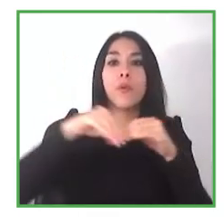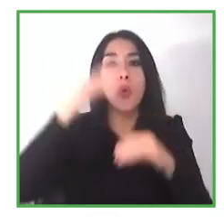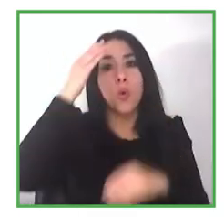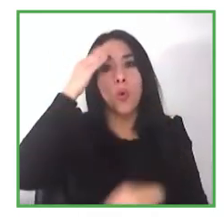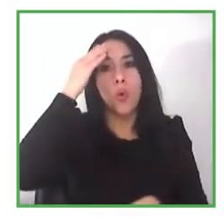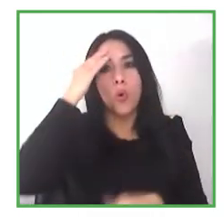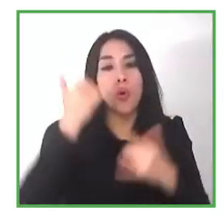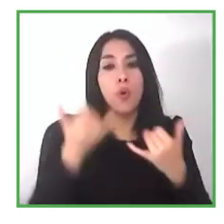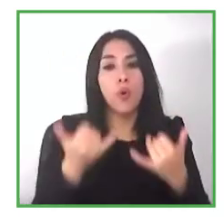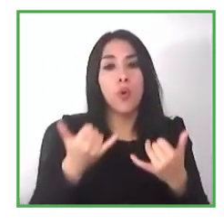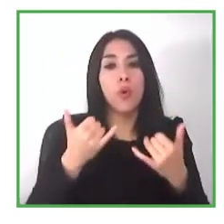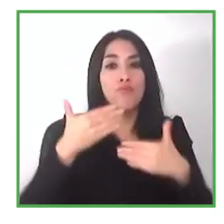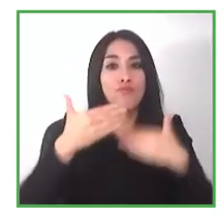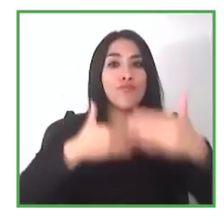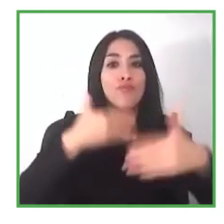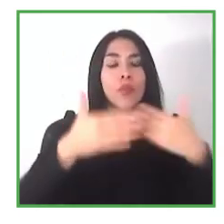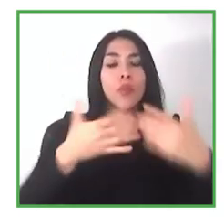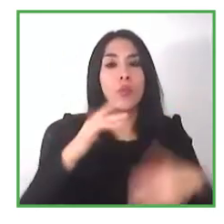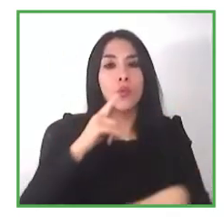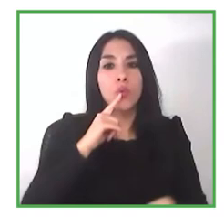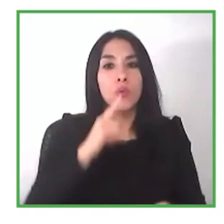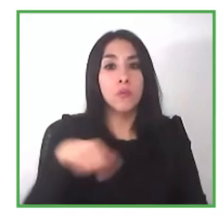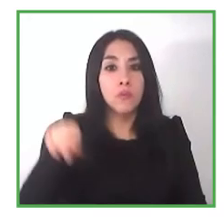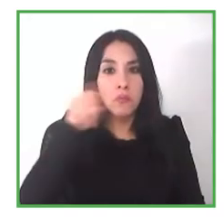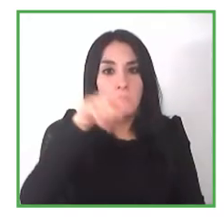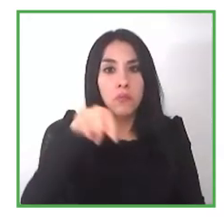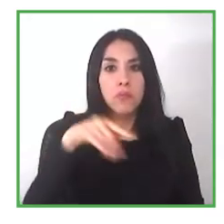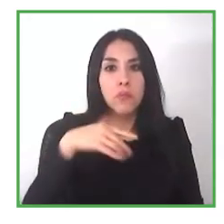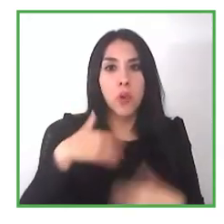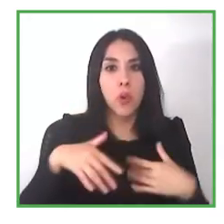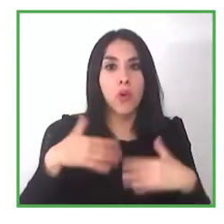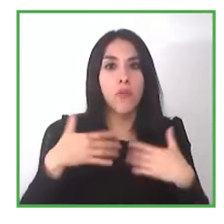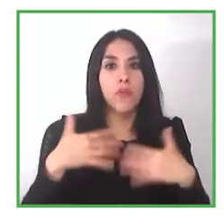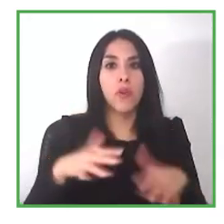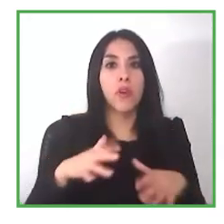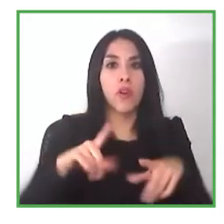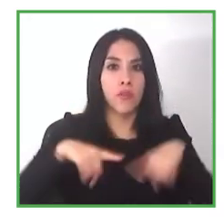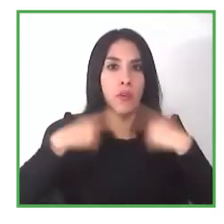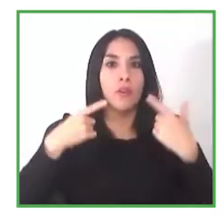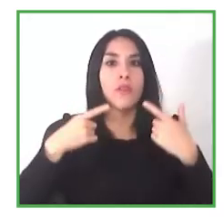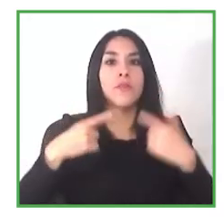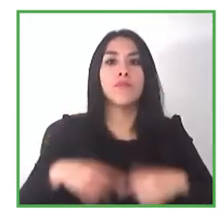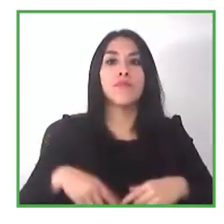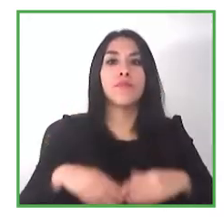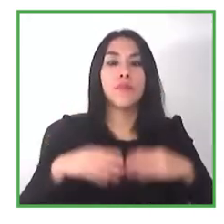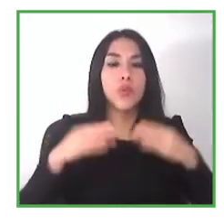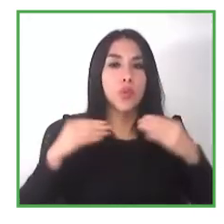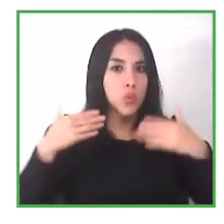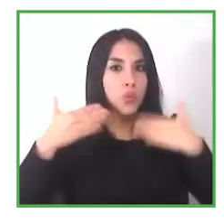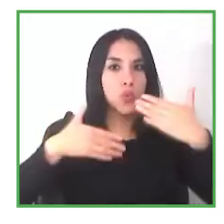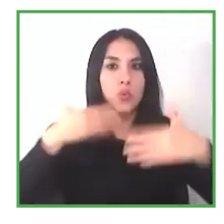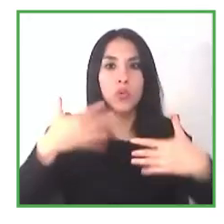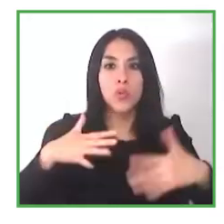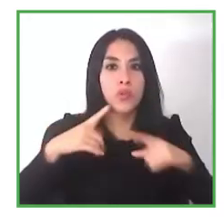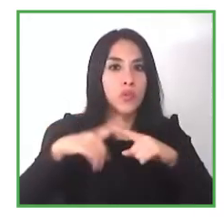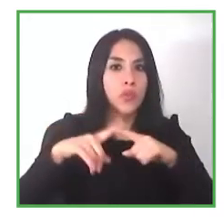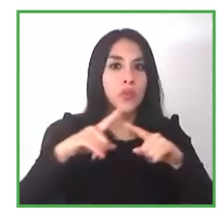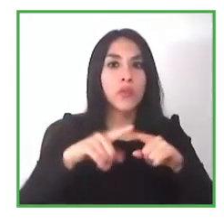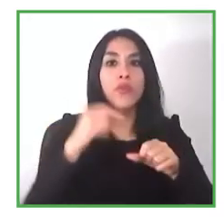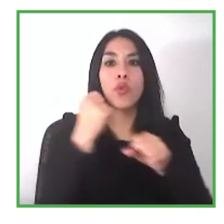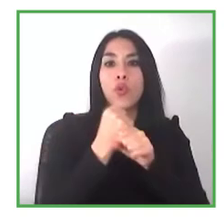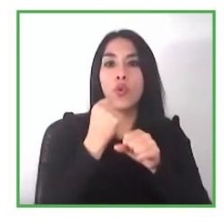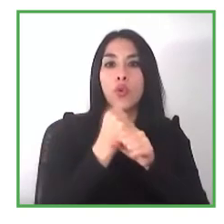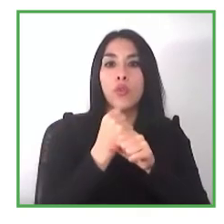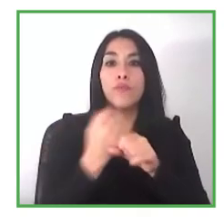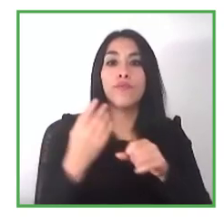and answer about your reality the reality that you've had to face in the middle of this